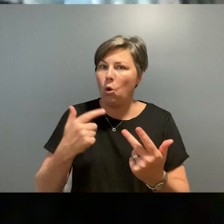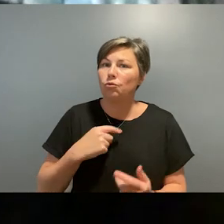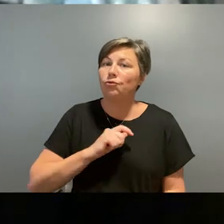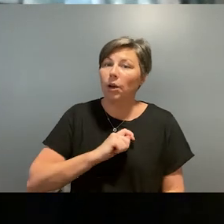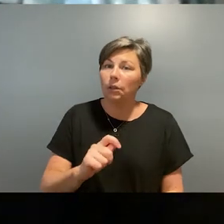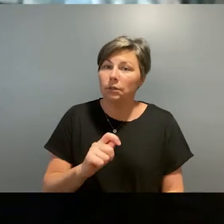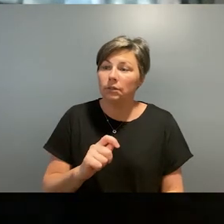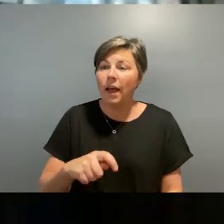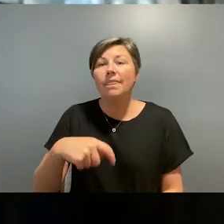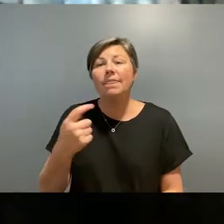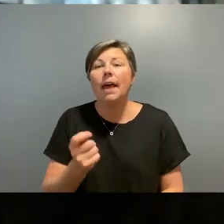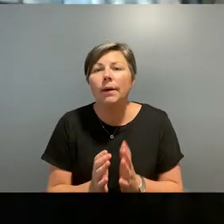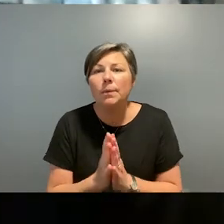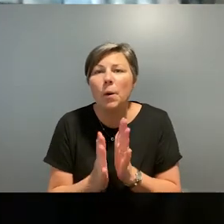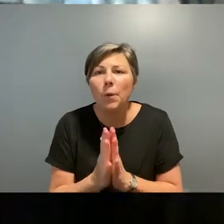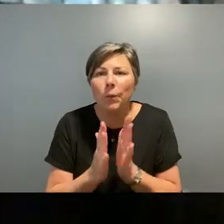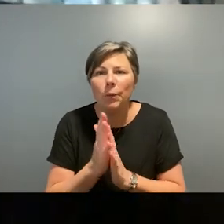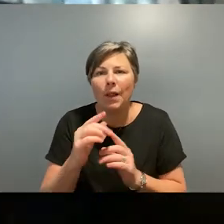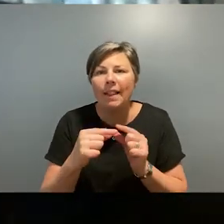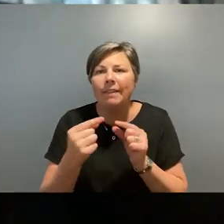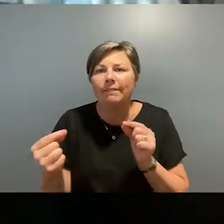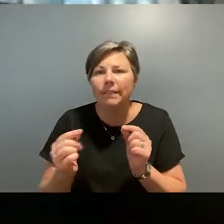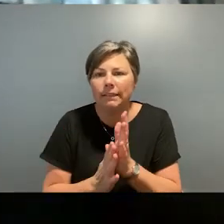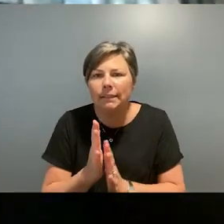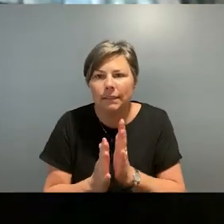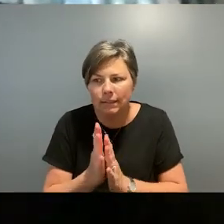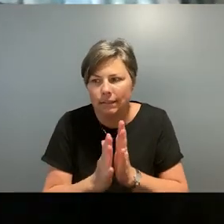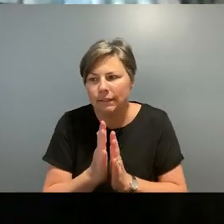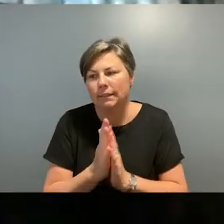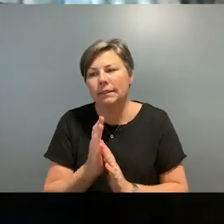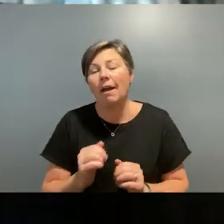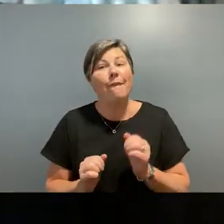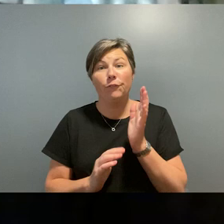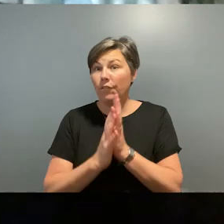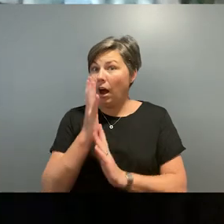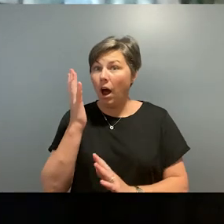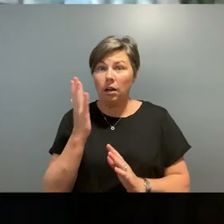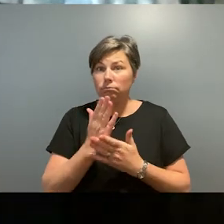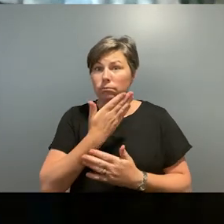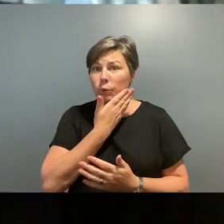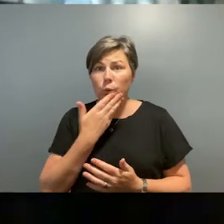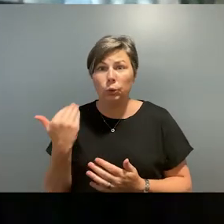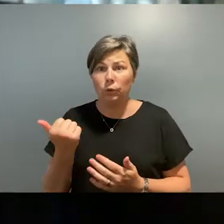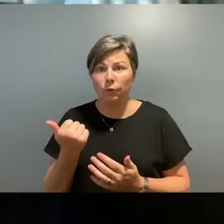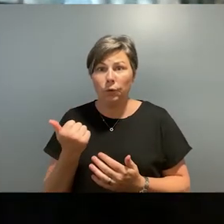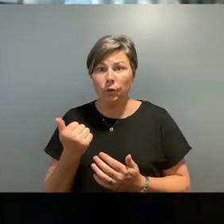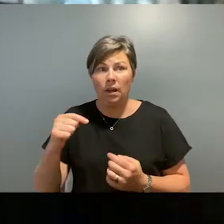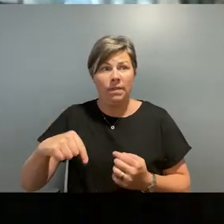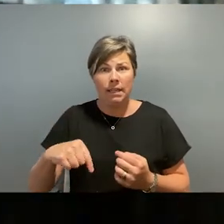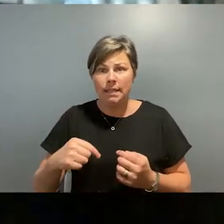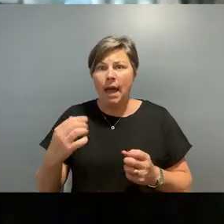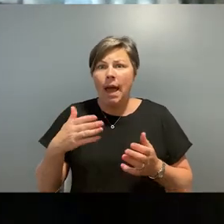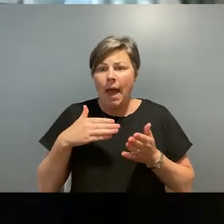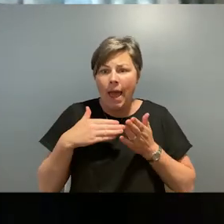walk through the smoke of burning leaves. As I touched on earlier, fire was a physical cleanser of this land and a regenerator. The smoking